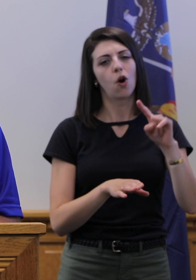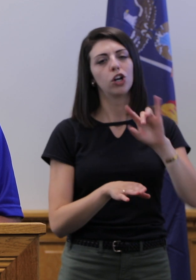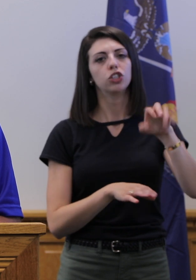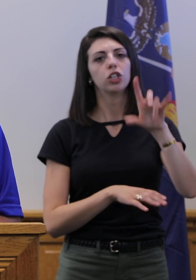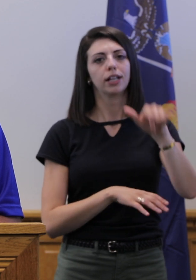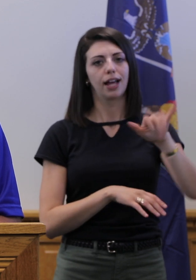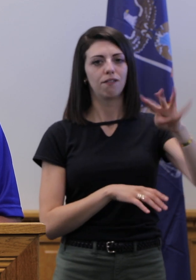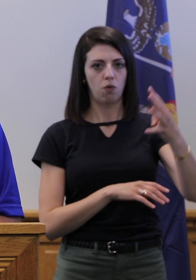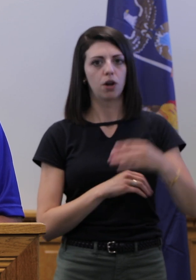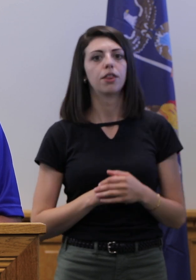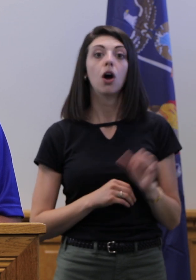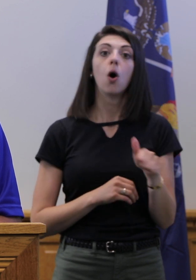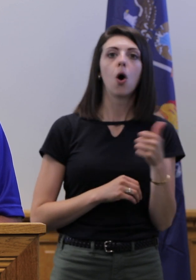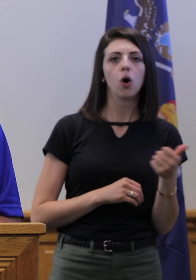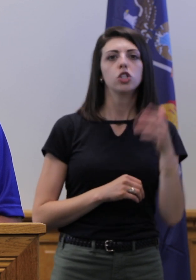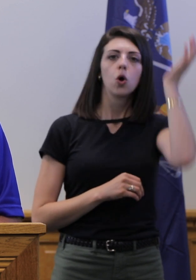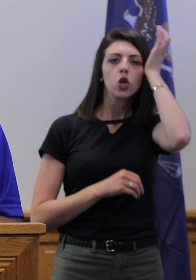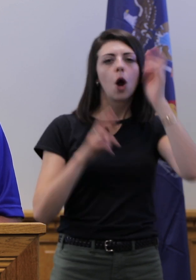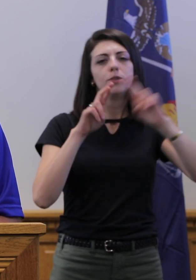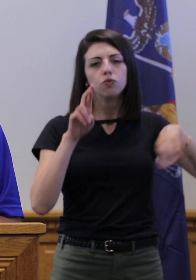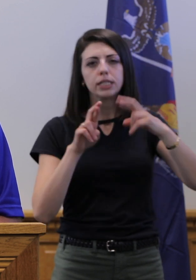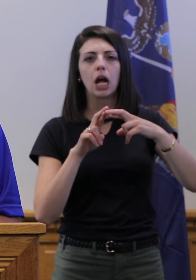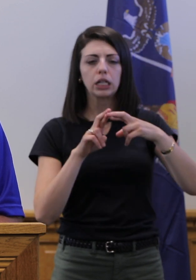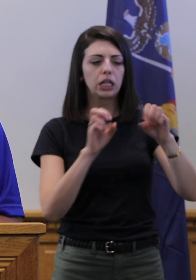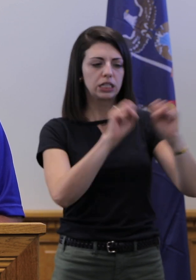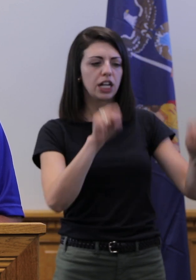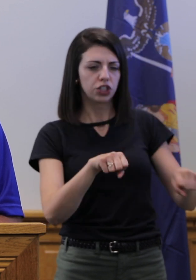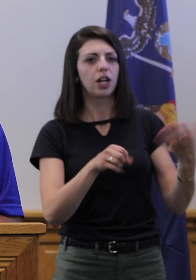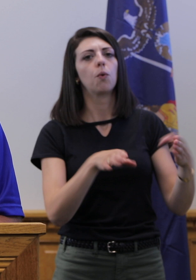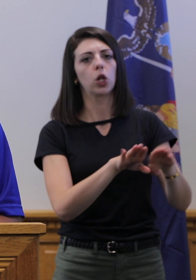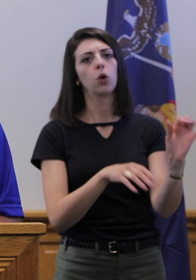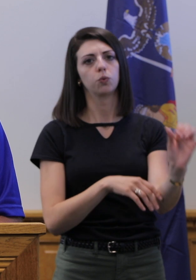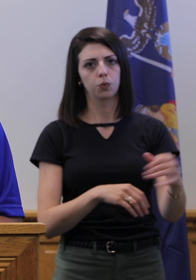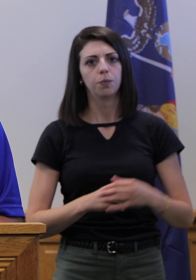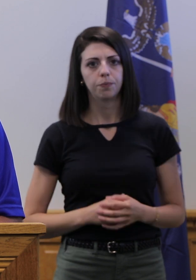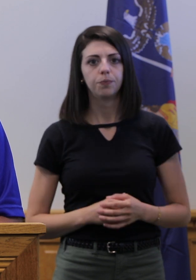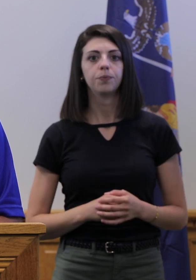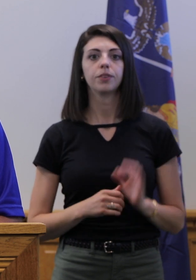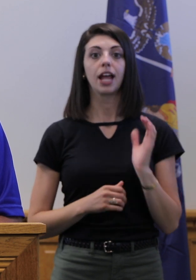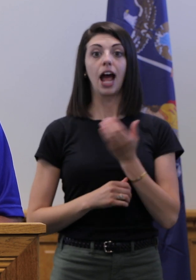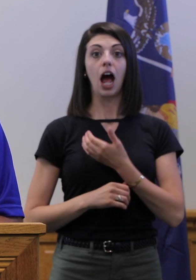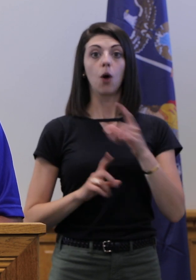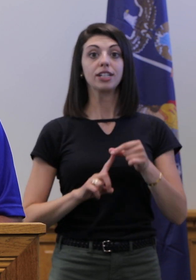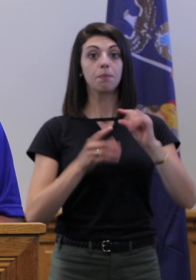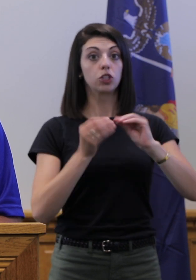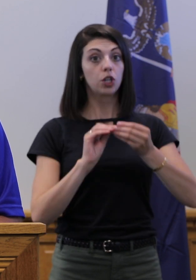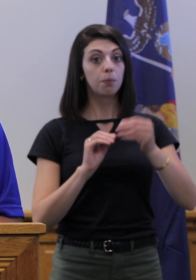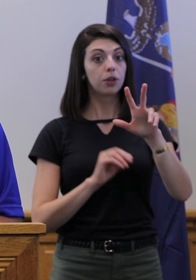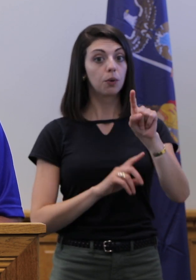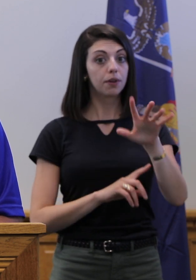will be closed next Friday and Saturday, July 3rd and 4th. The county health department's COVID-19 hotline number,